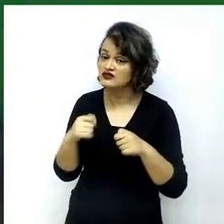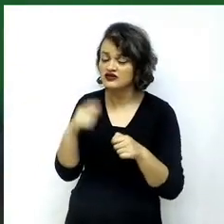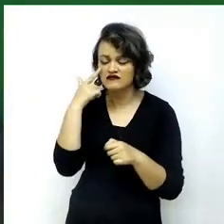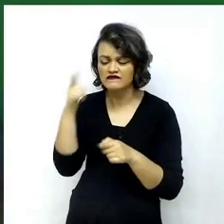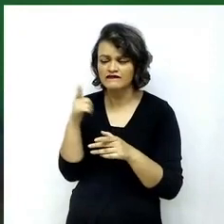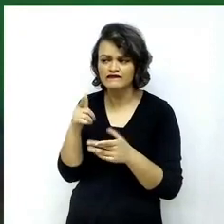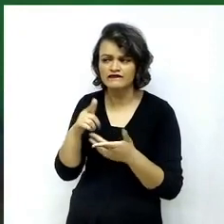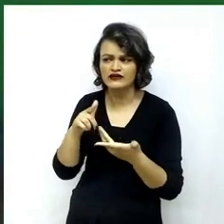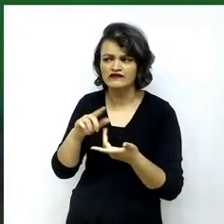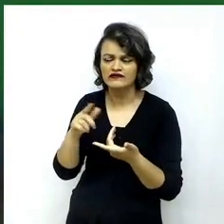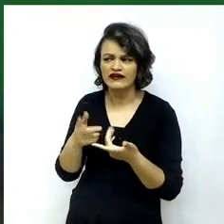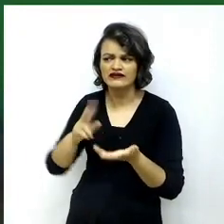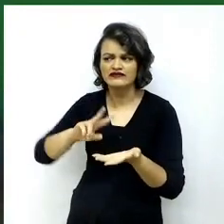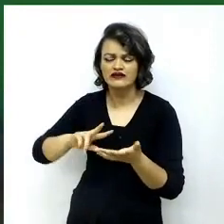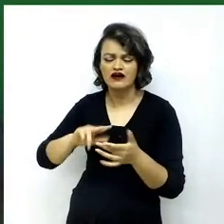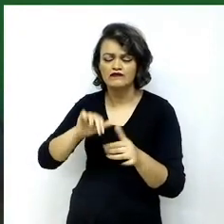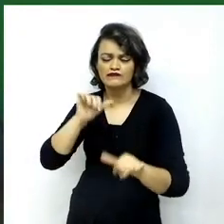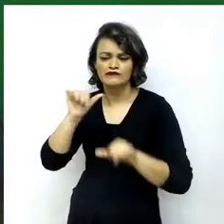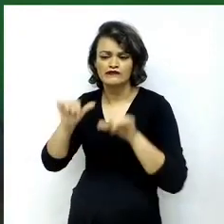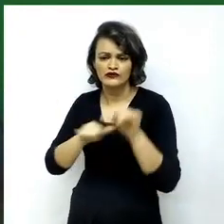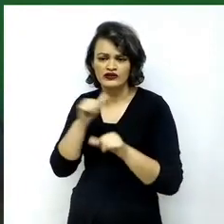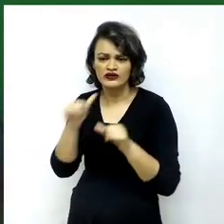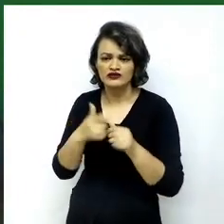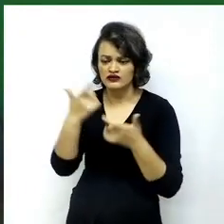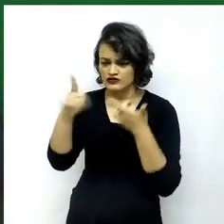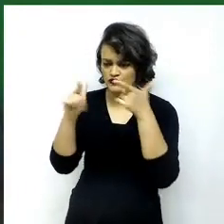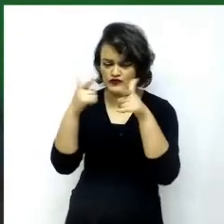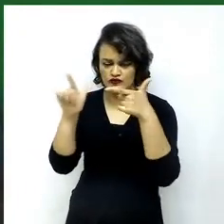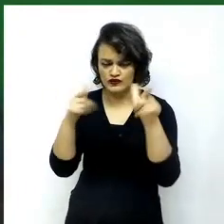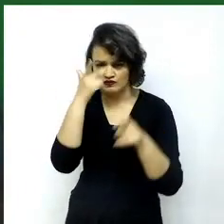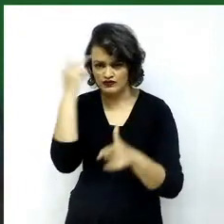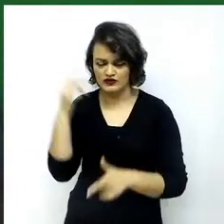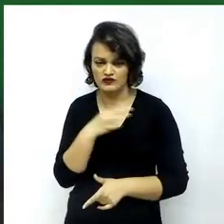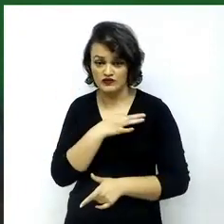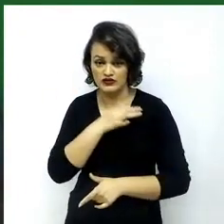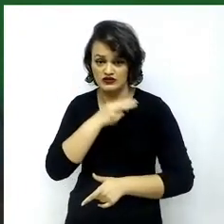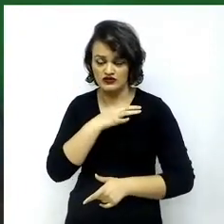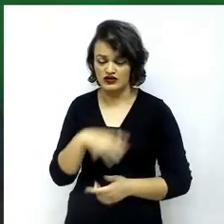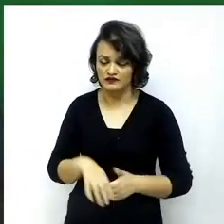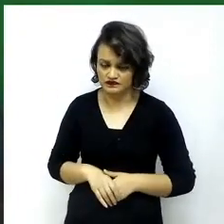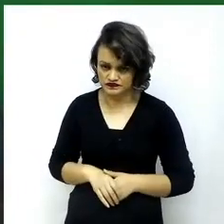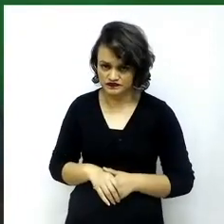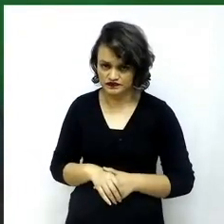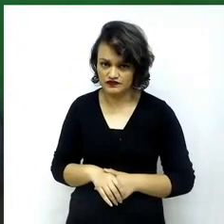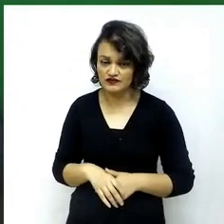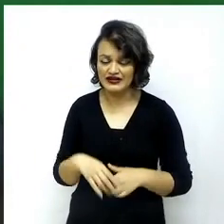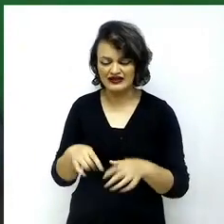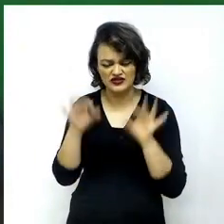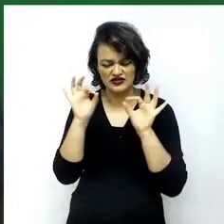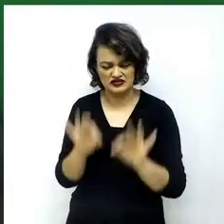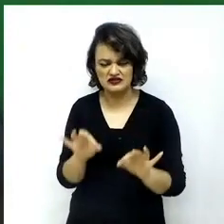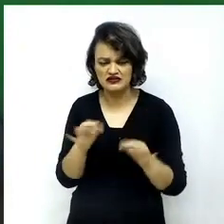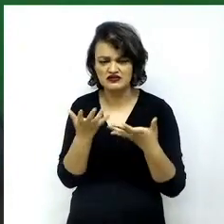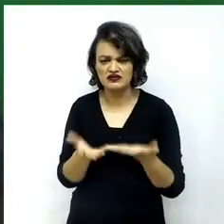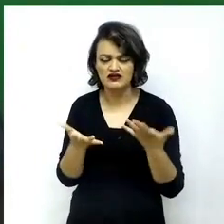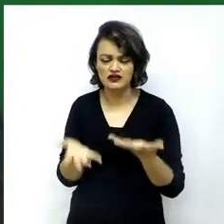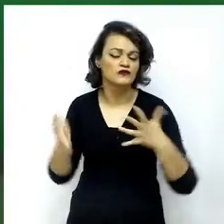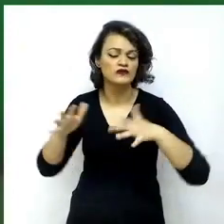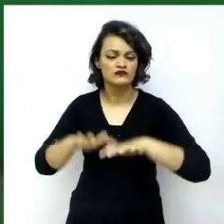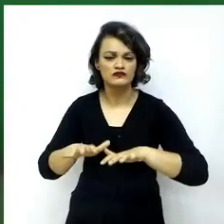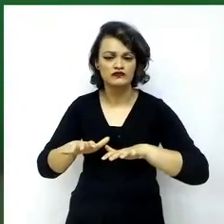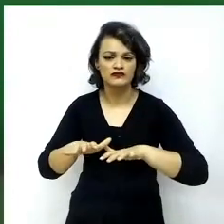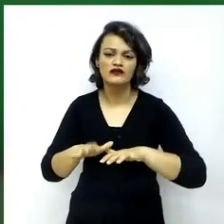the other current candidates. We are convinced that full membership will be relevant to the dynamics of reforms by